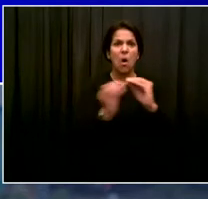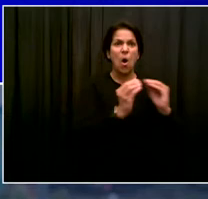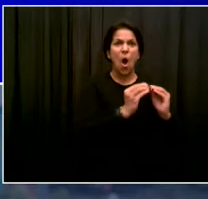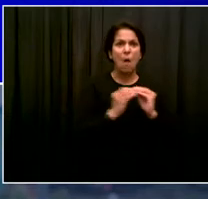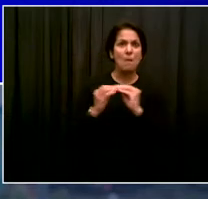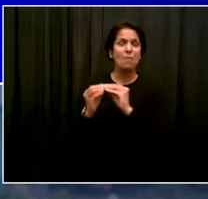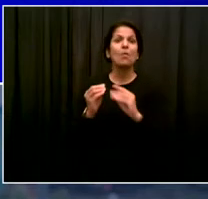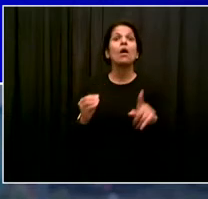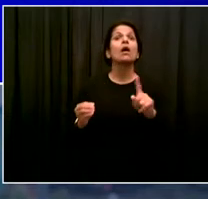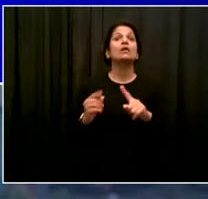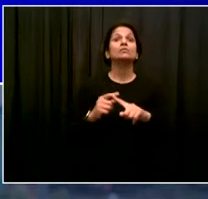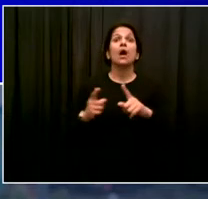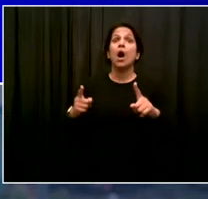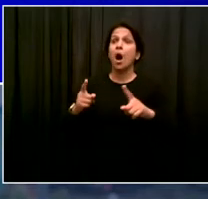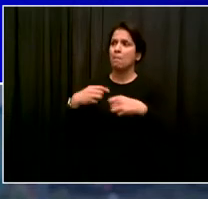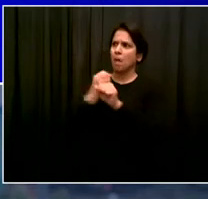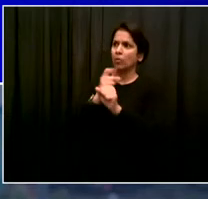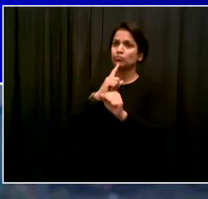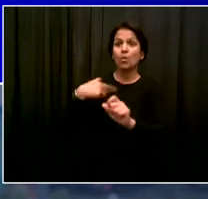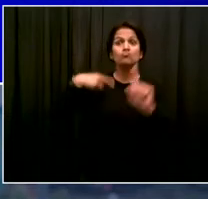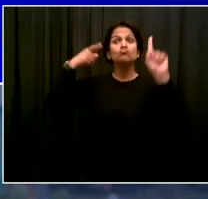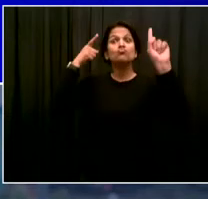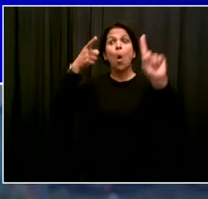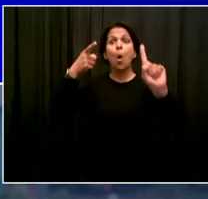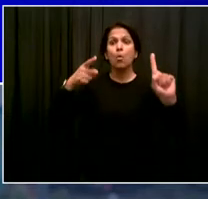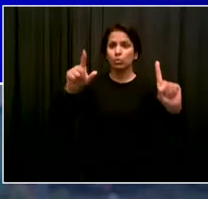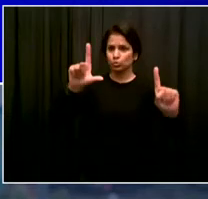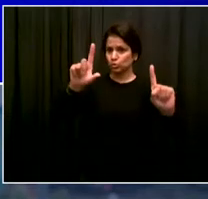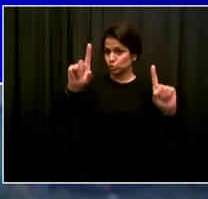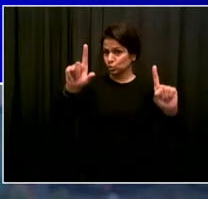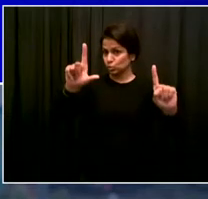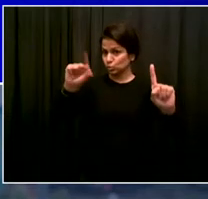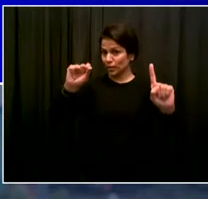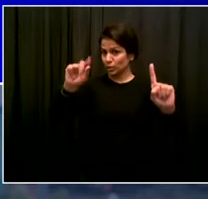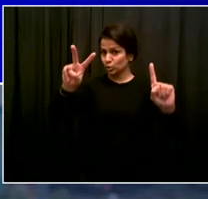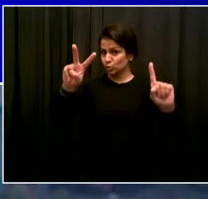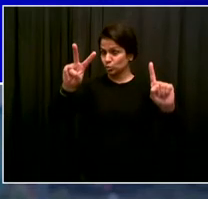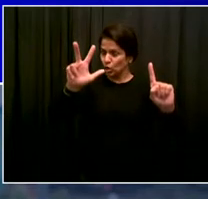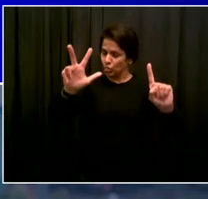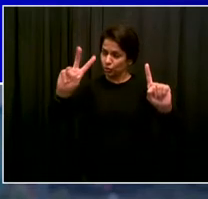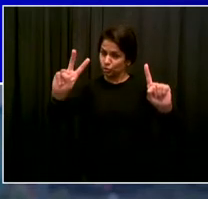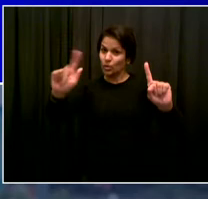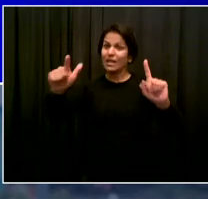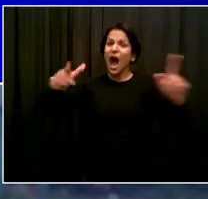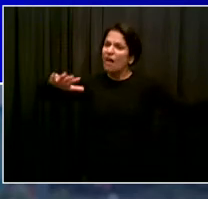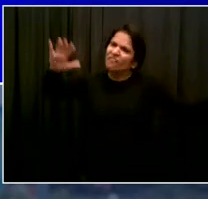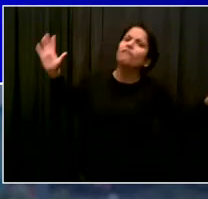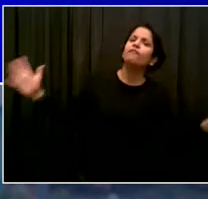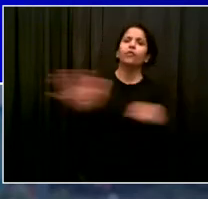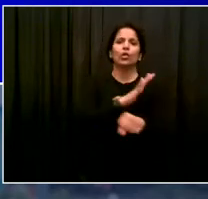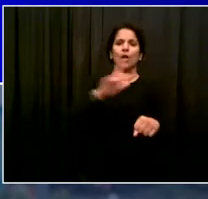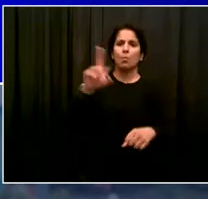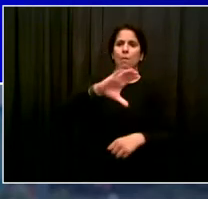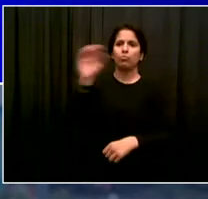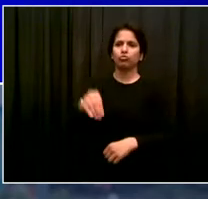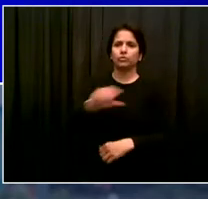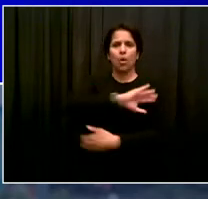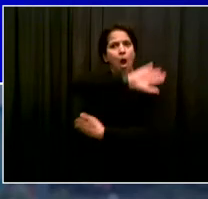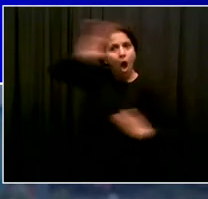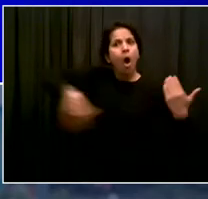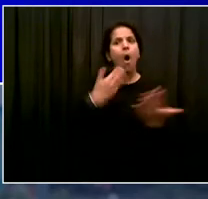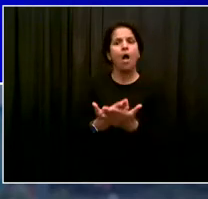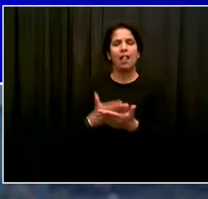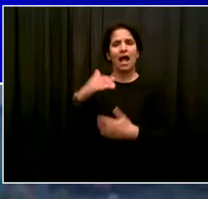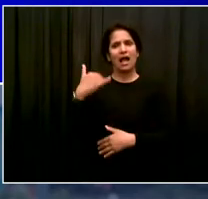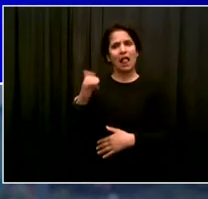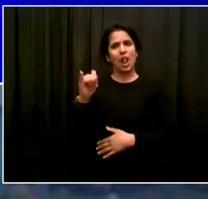can be done and helping to move this incredibly important initiative forward. We are doubling down in every way on